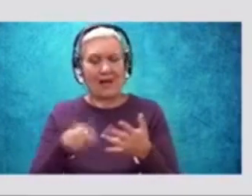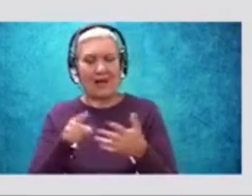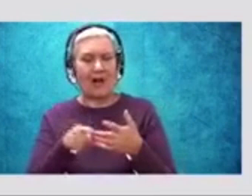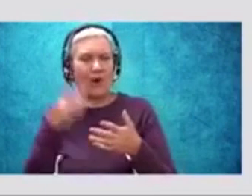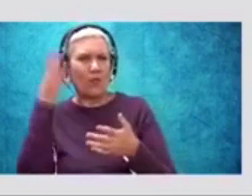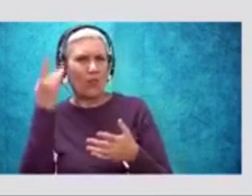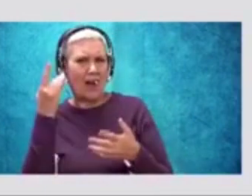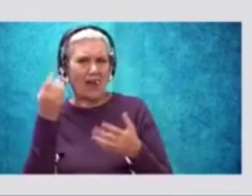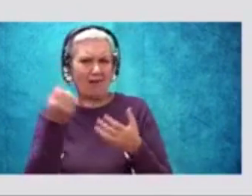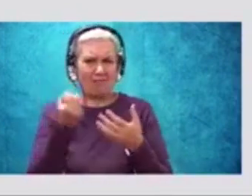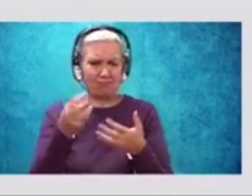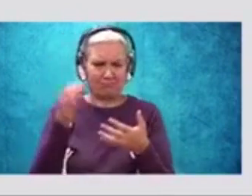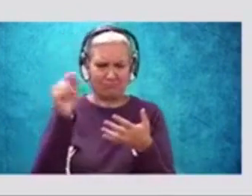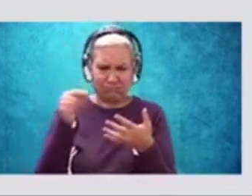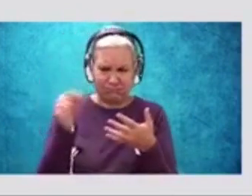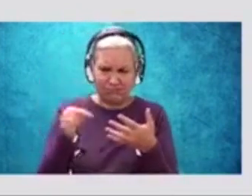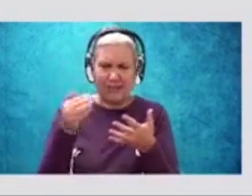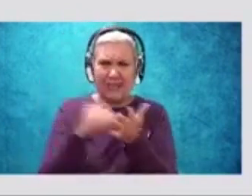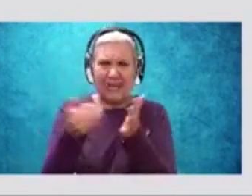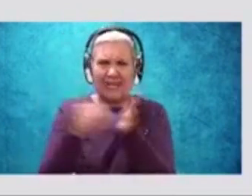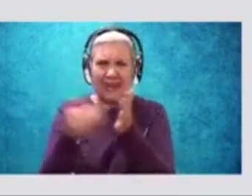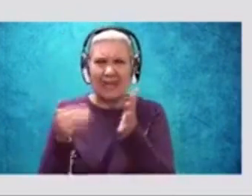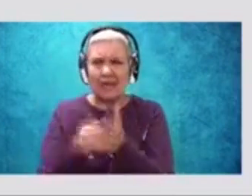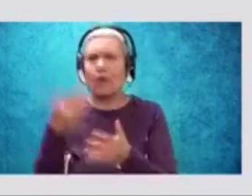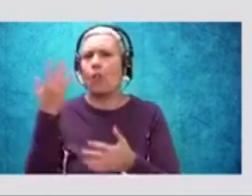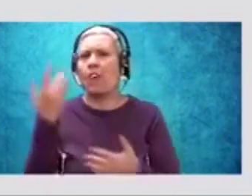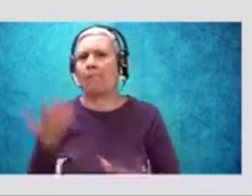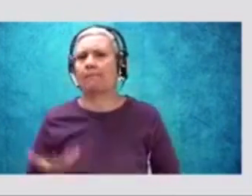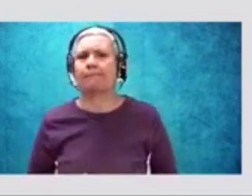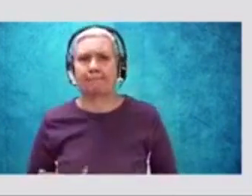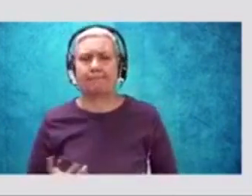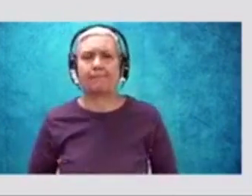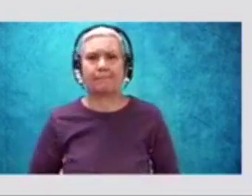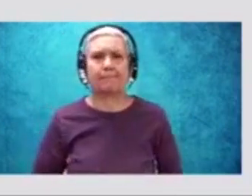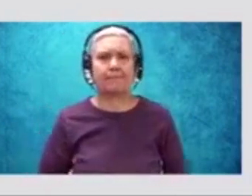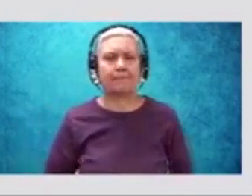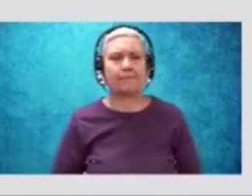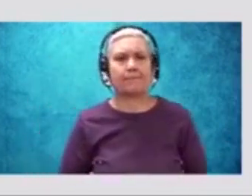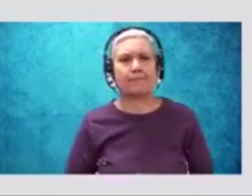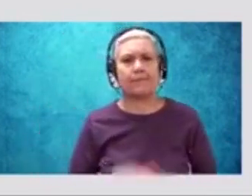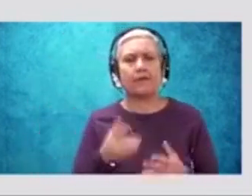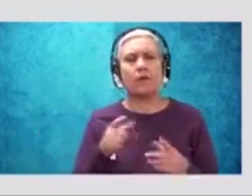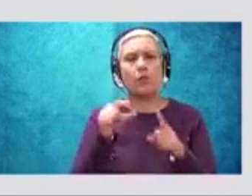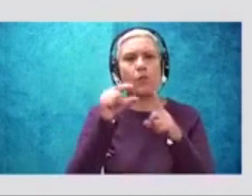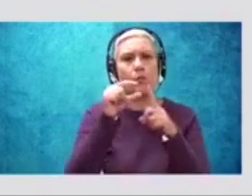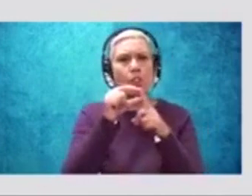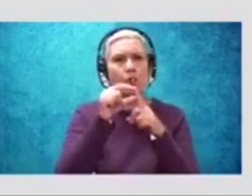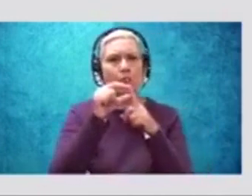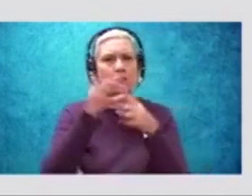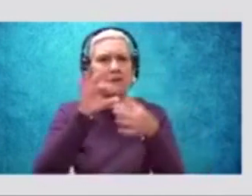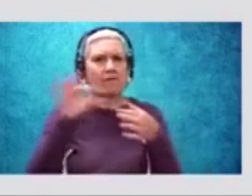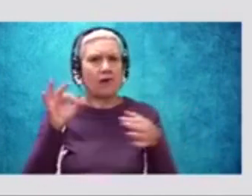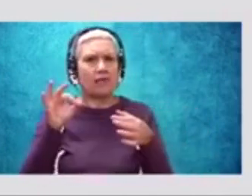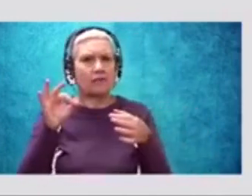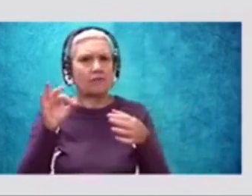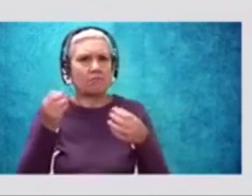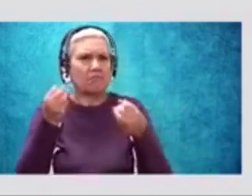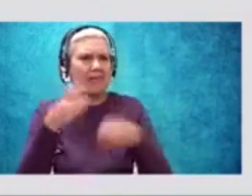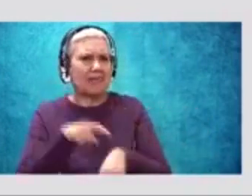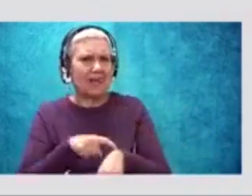The Pow Wow at the End of the World by Sherman and Lexi, he mentions several words and phrasing often. Why?